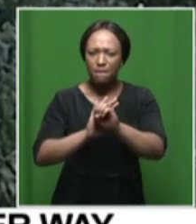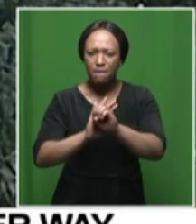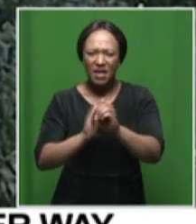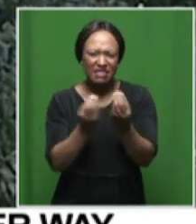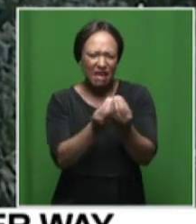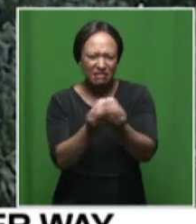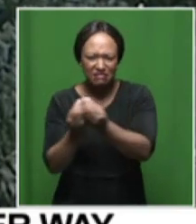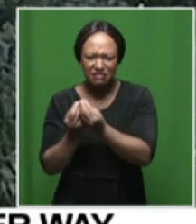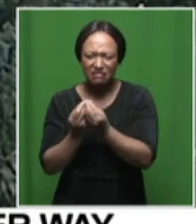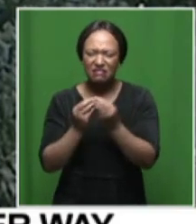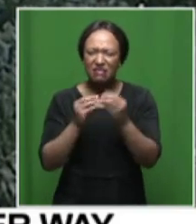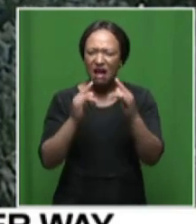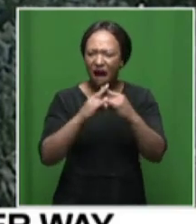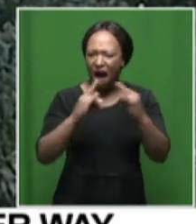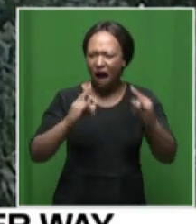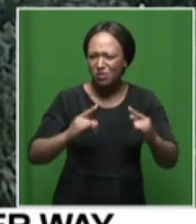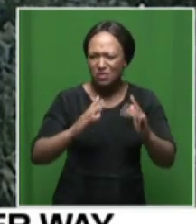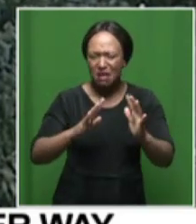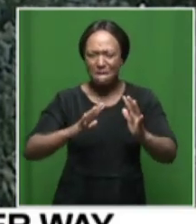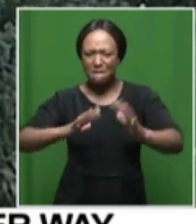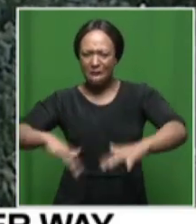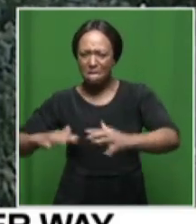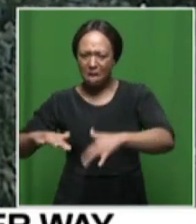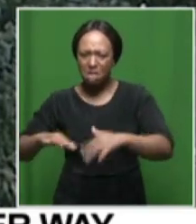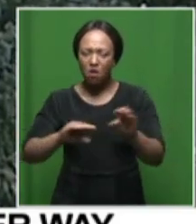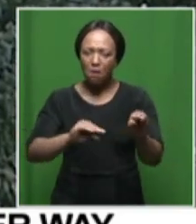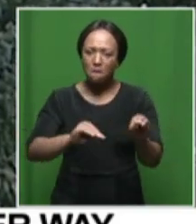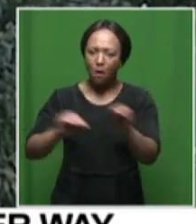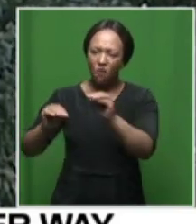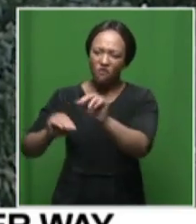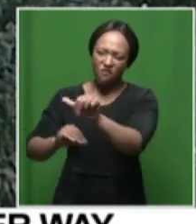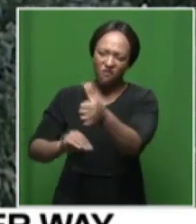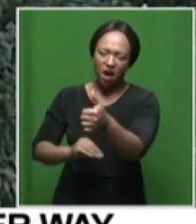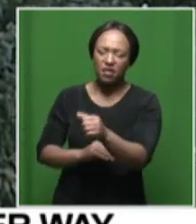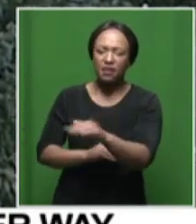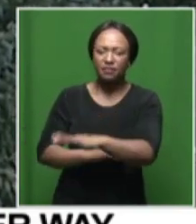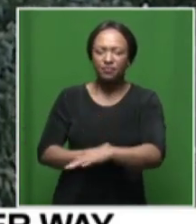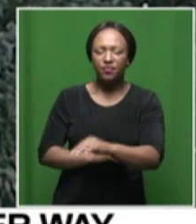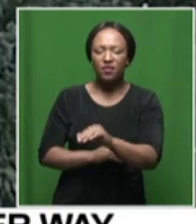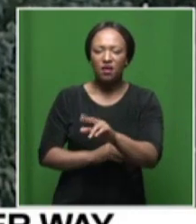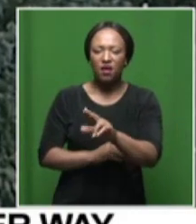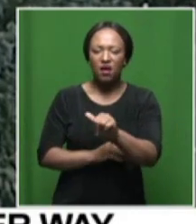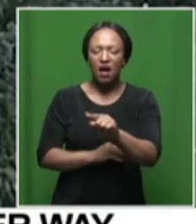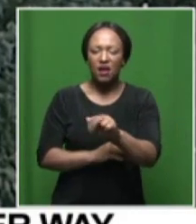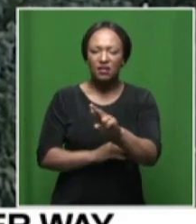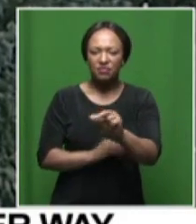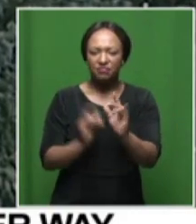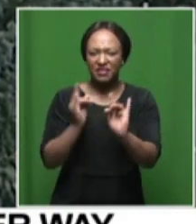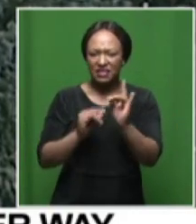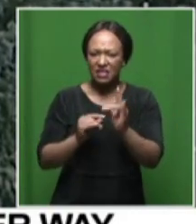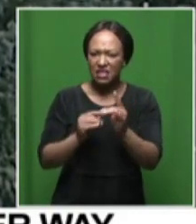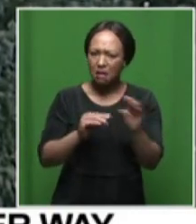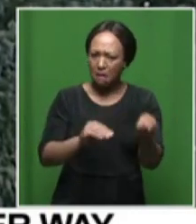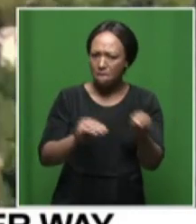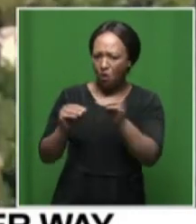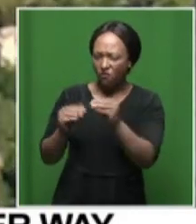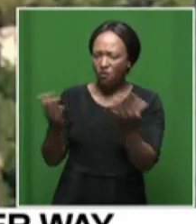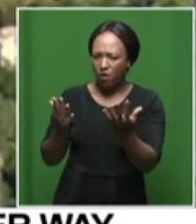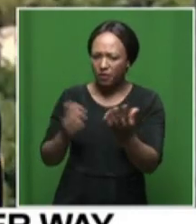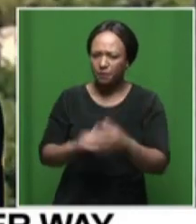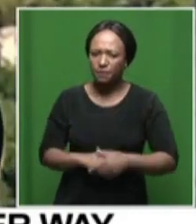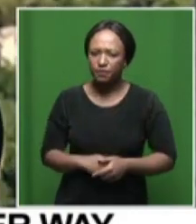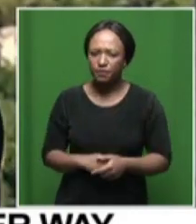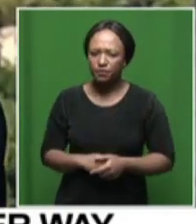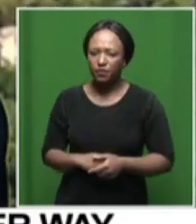and they've been moved to a location in ultra city just give us more details well the the